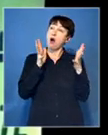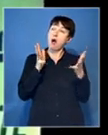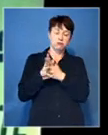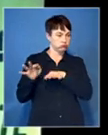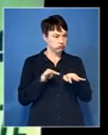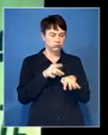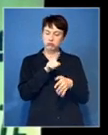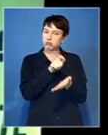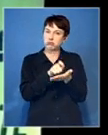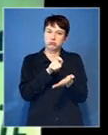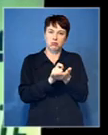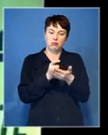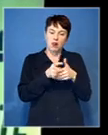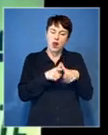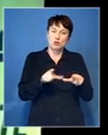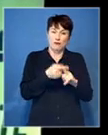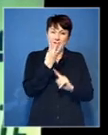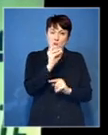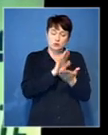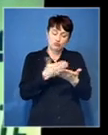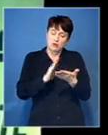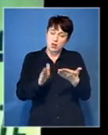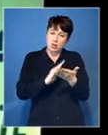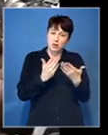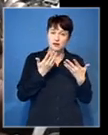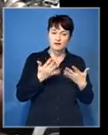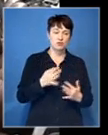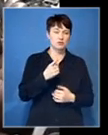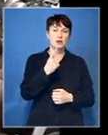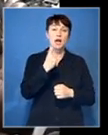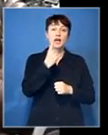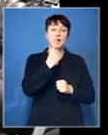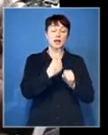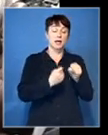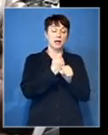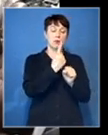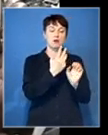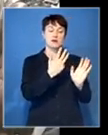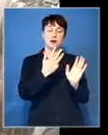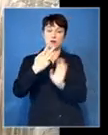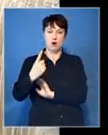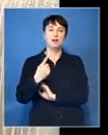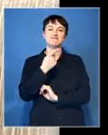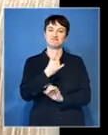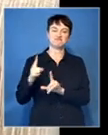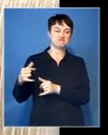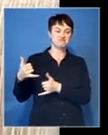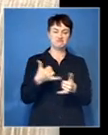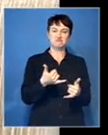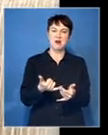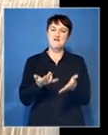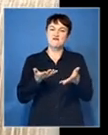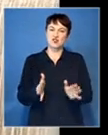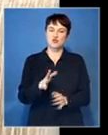and awarded the Nobel Prize in Literature in 1991. Her fiction documented the havoc that institutionalized